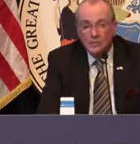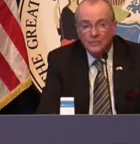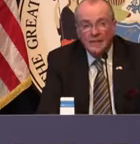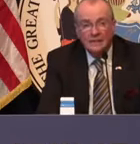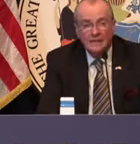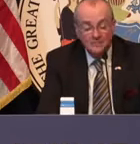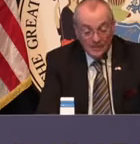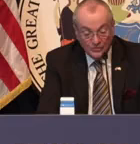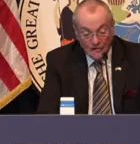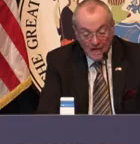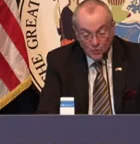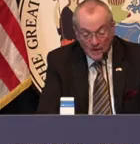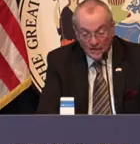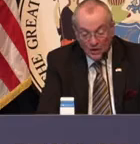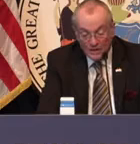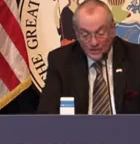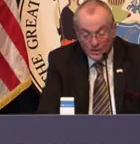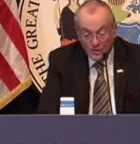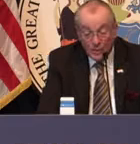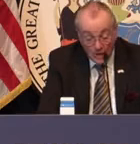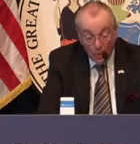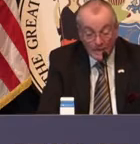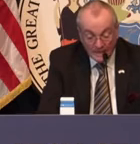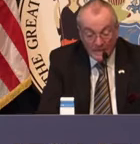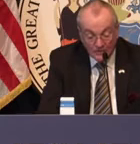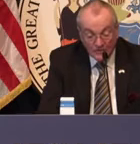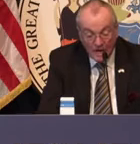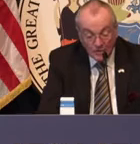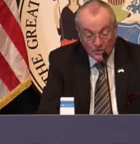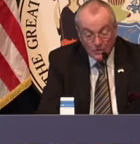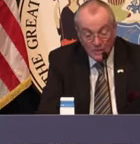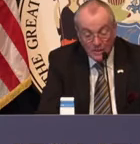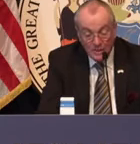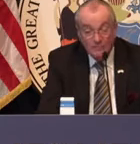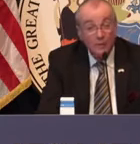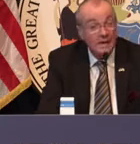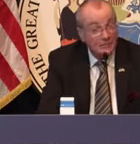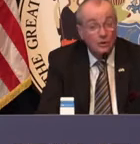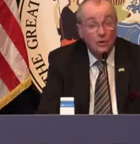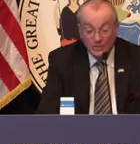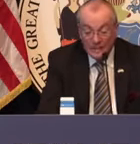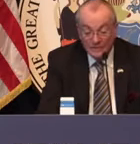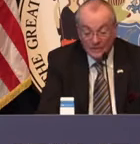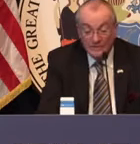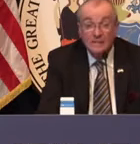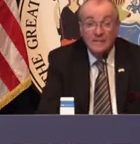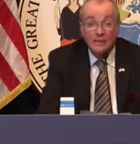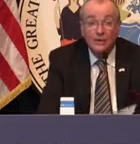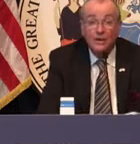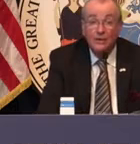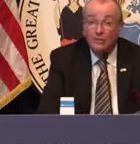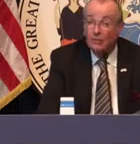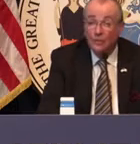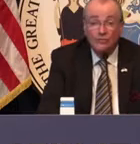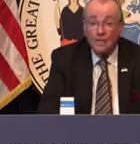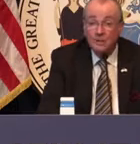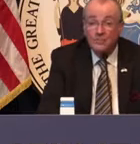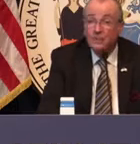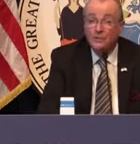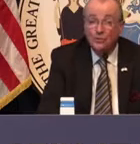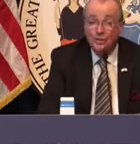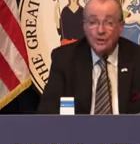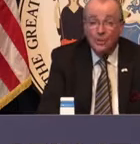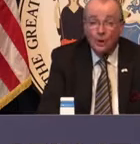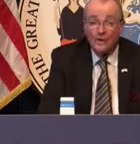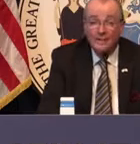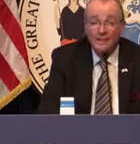clearly, as we've said in stage one of our restart, we know we can get to stage two, but we have to all get there together. So folks, keep